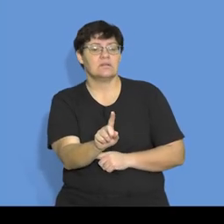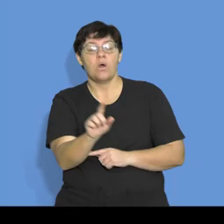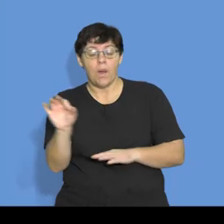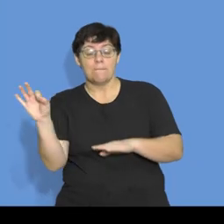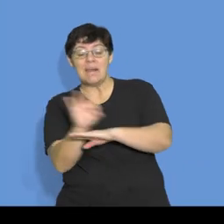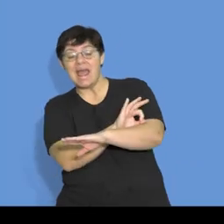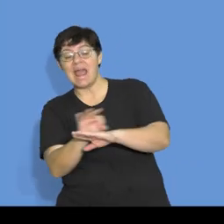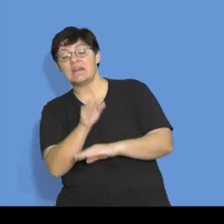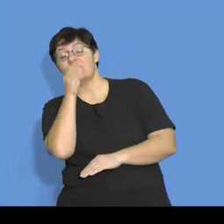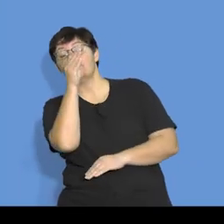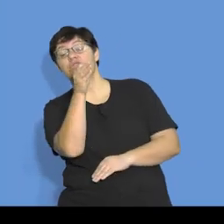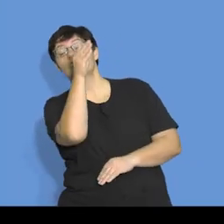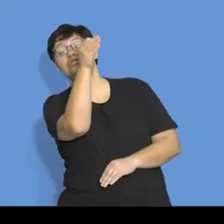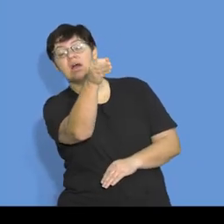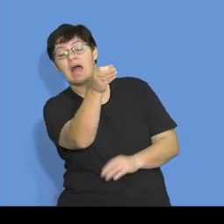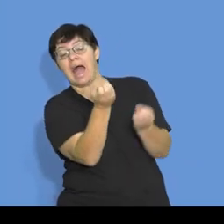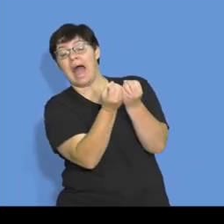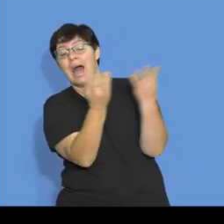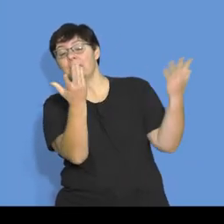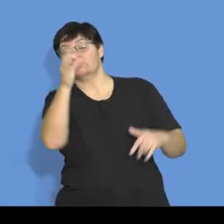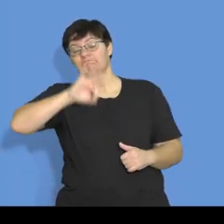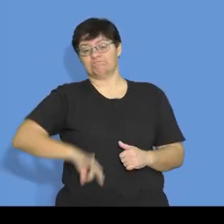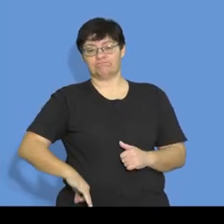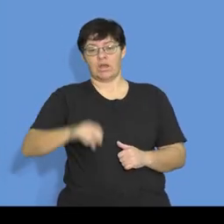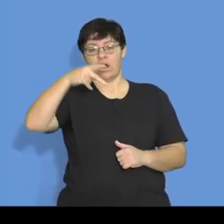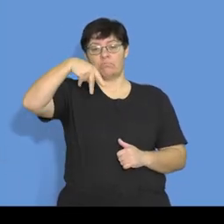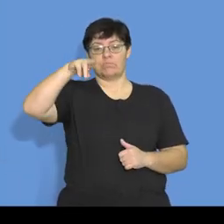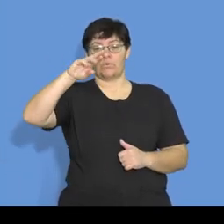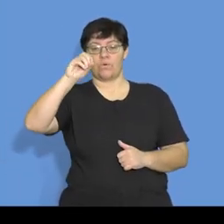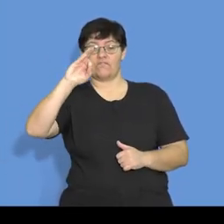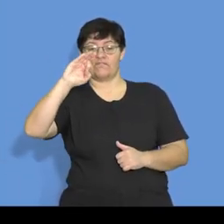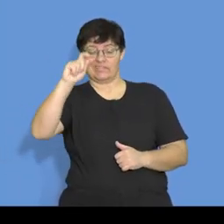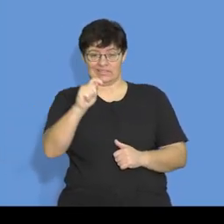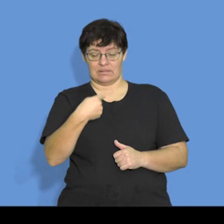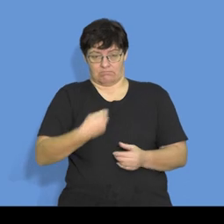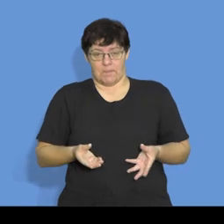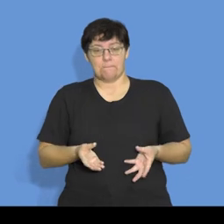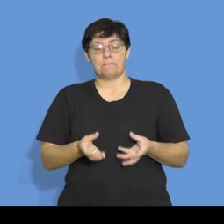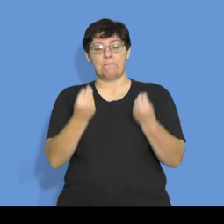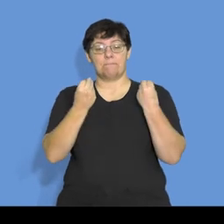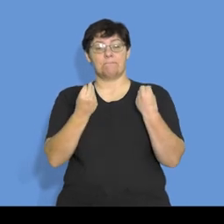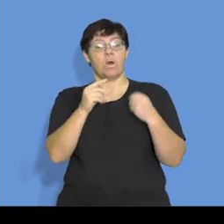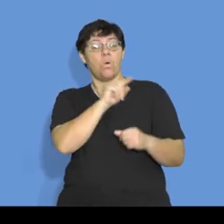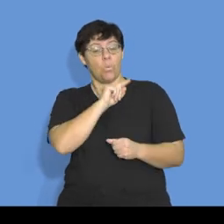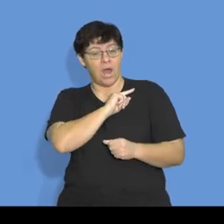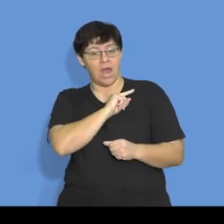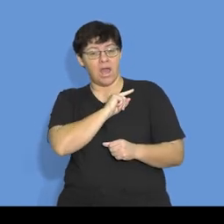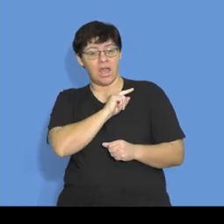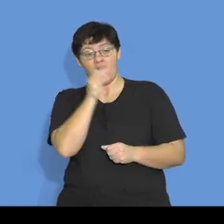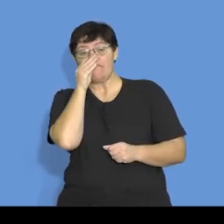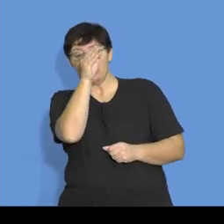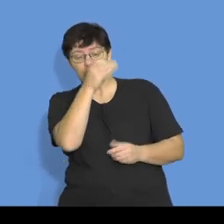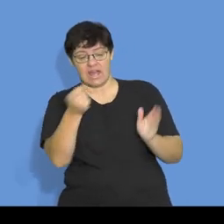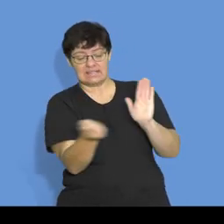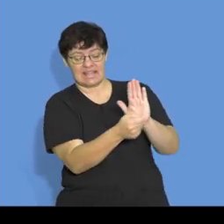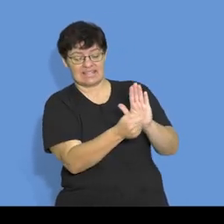predict the amount of profit the enterprise will generate through its future operations by